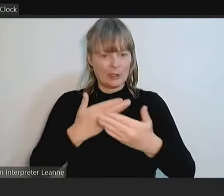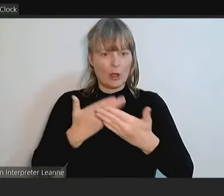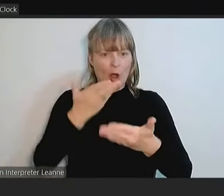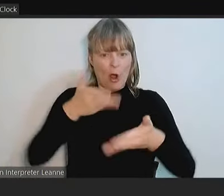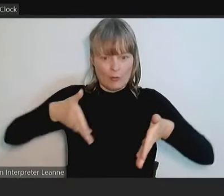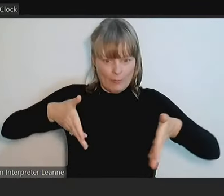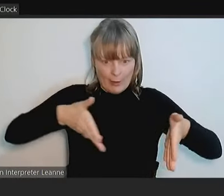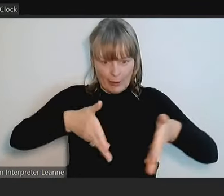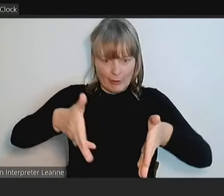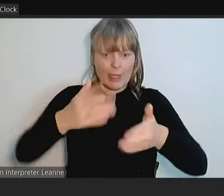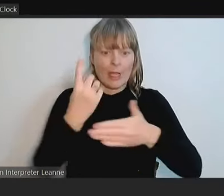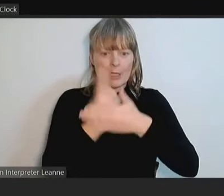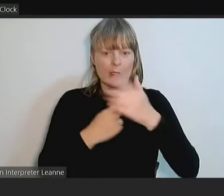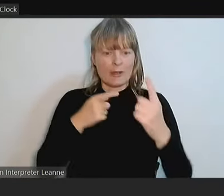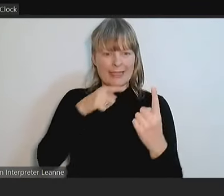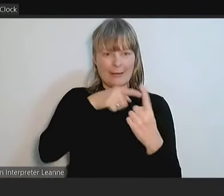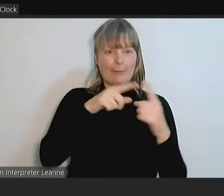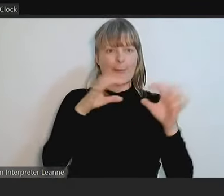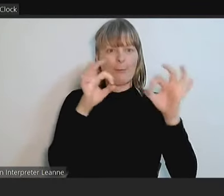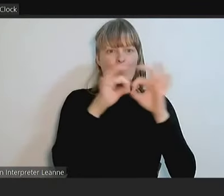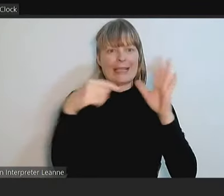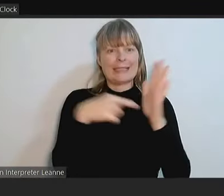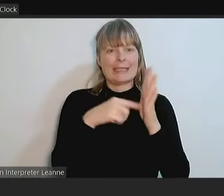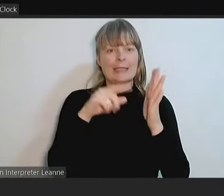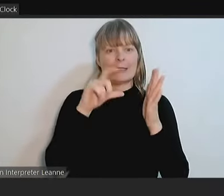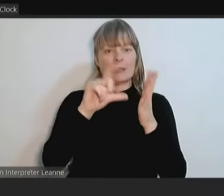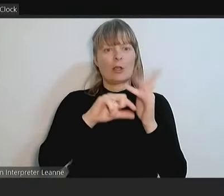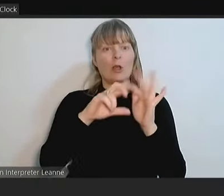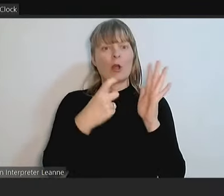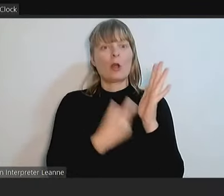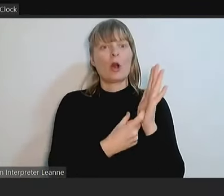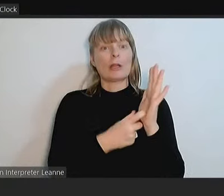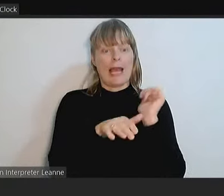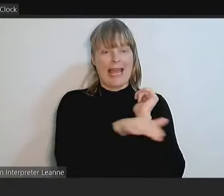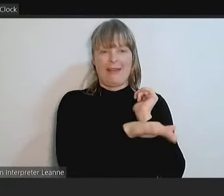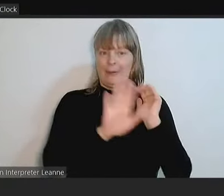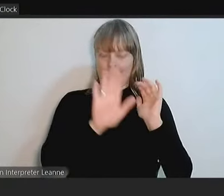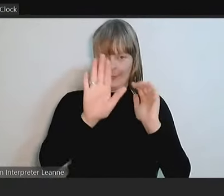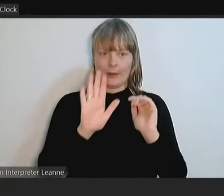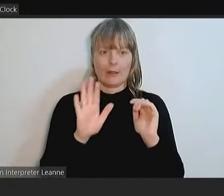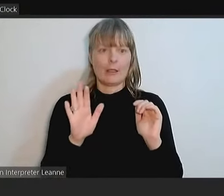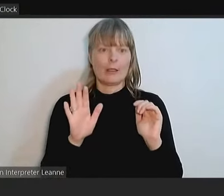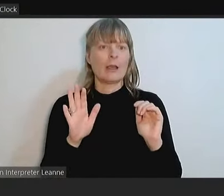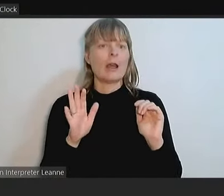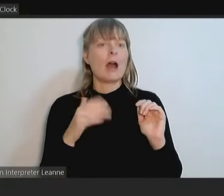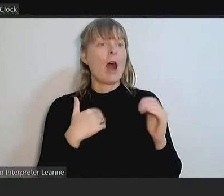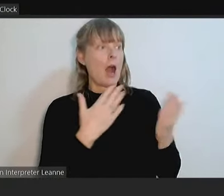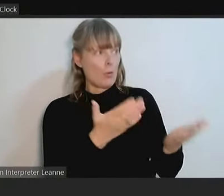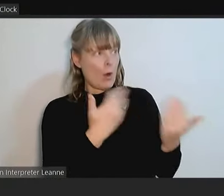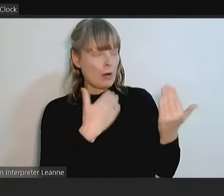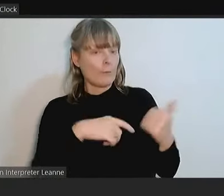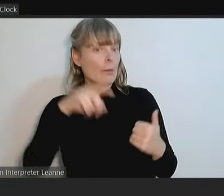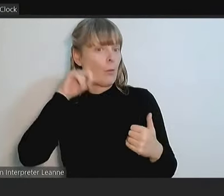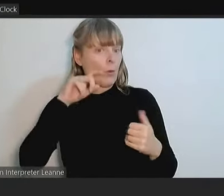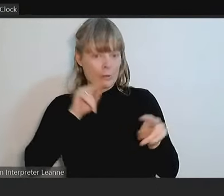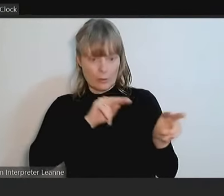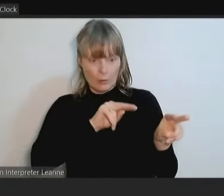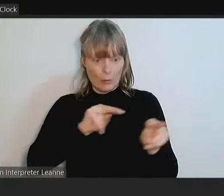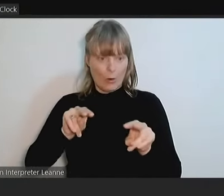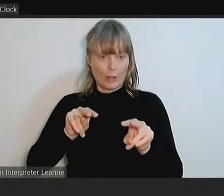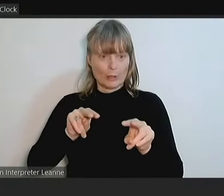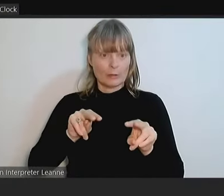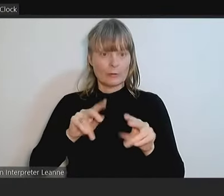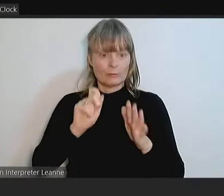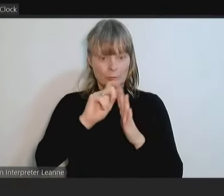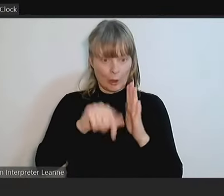is. I just want to clarify that. Through you, Mayor Williams. I welcome the Water Watch project inclusion and I welcome the